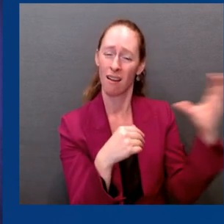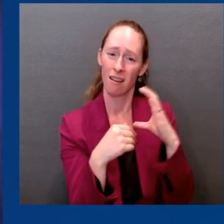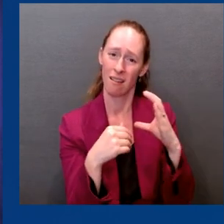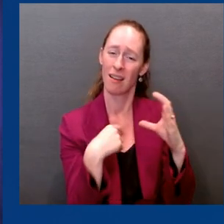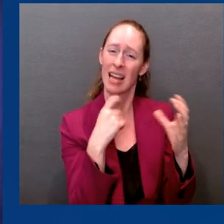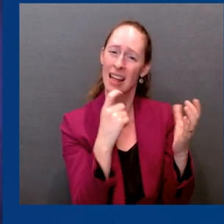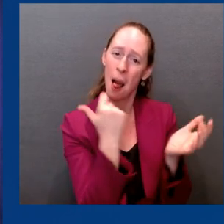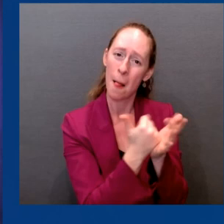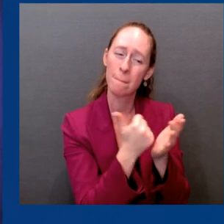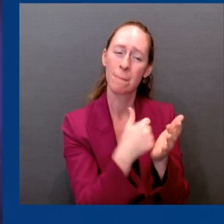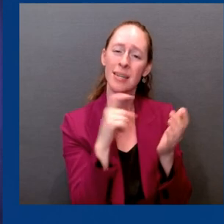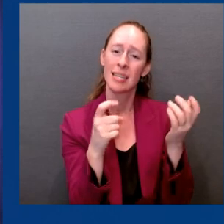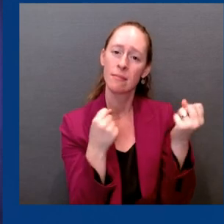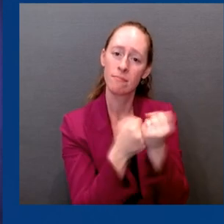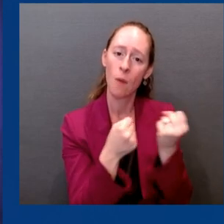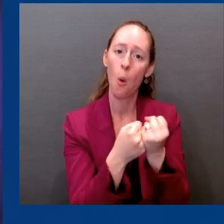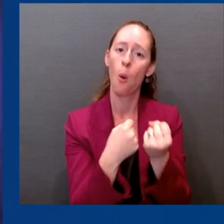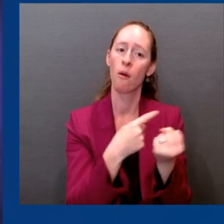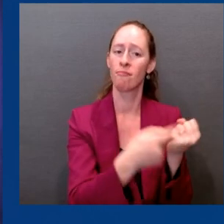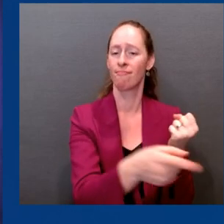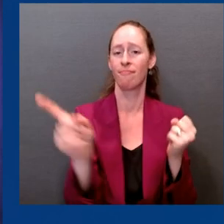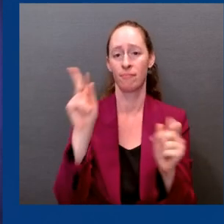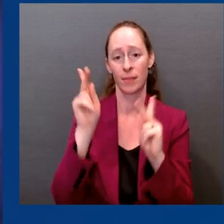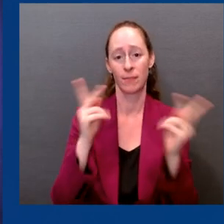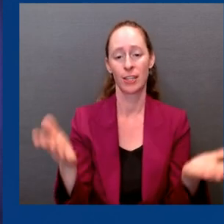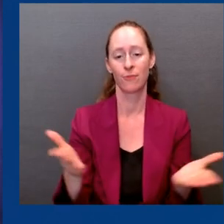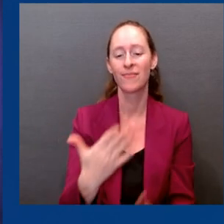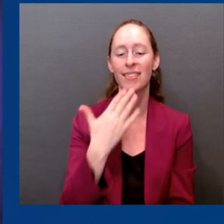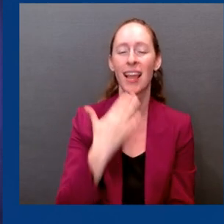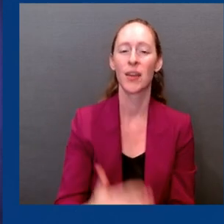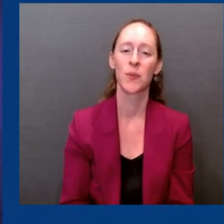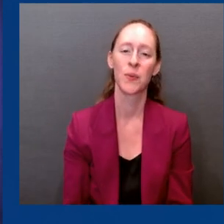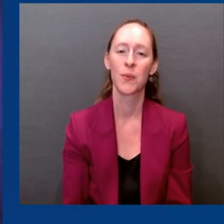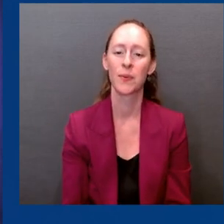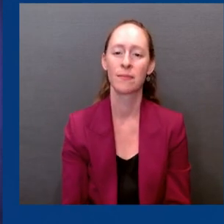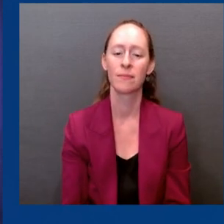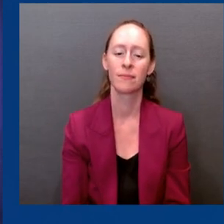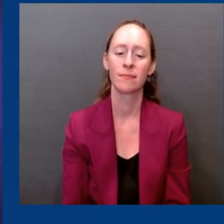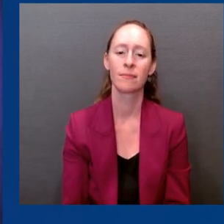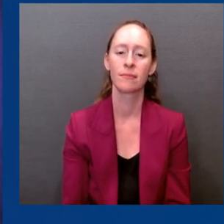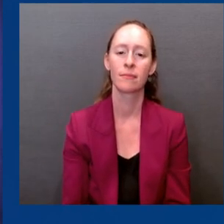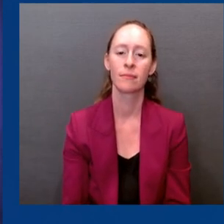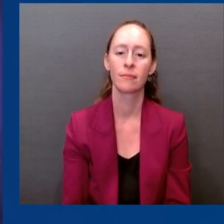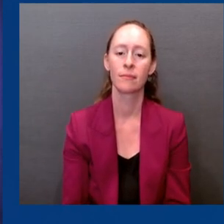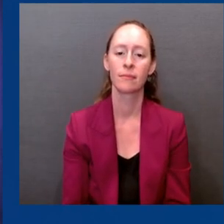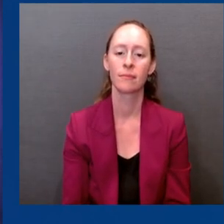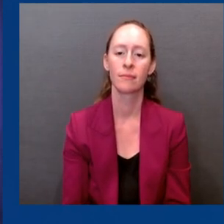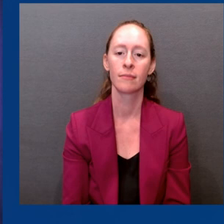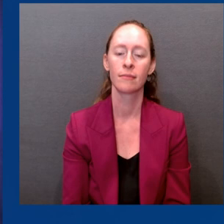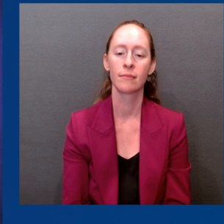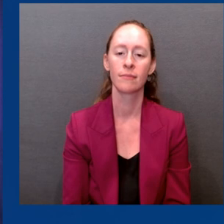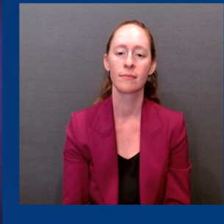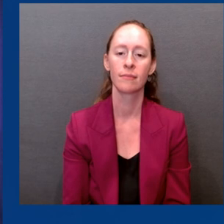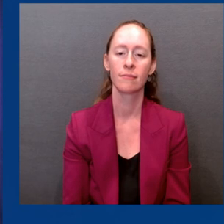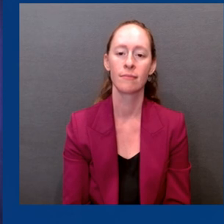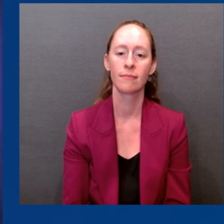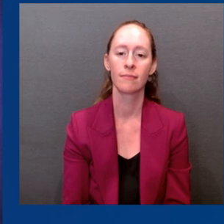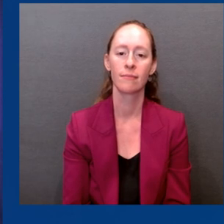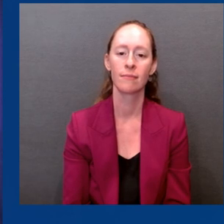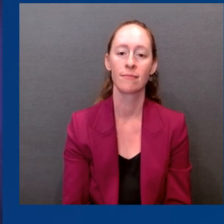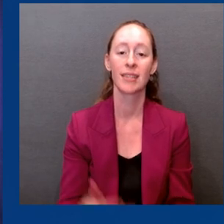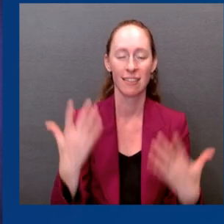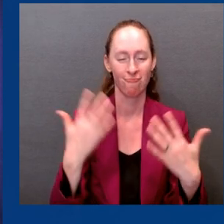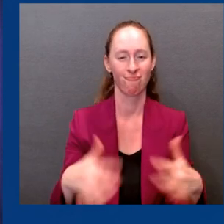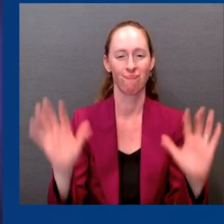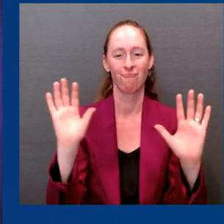Thank you. Kevin?- That was the last question. Okay, great. Well,